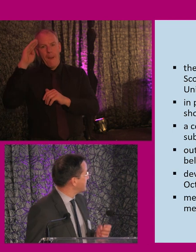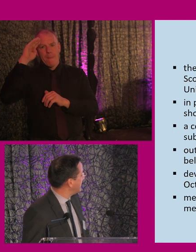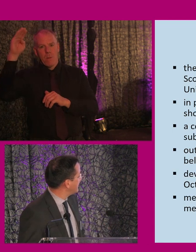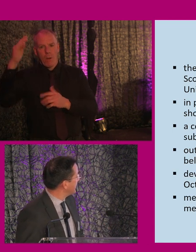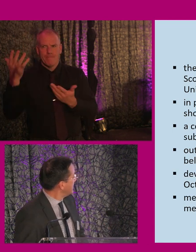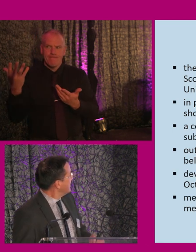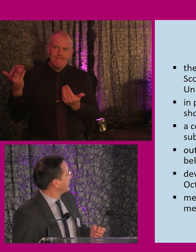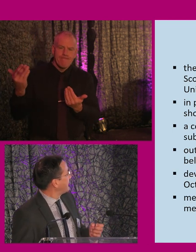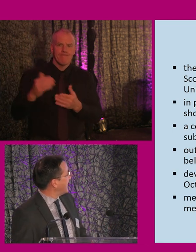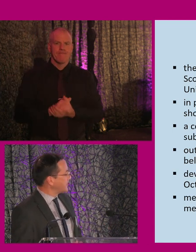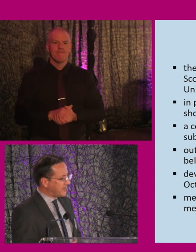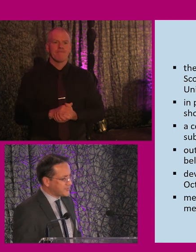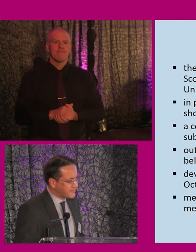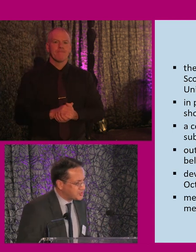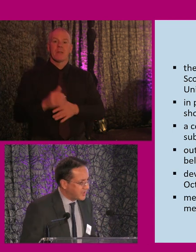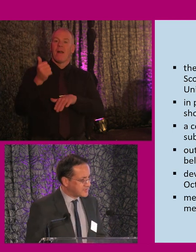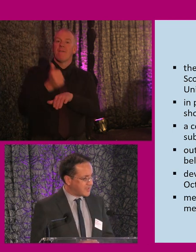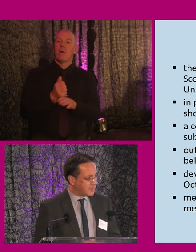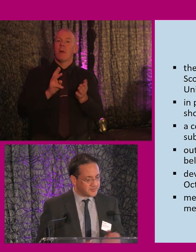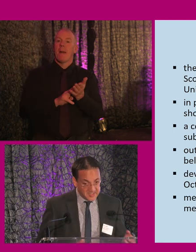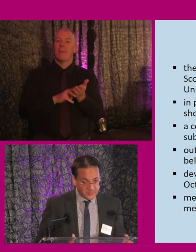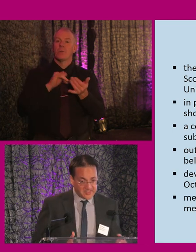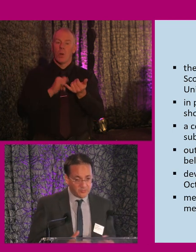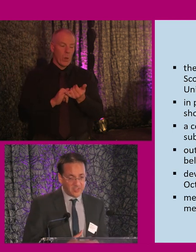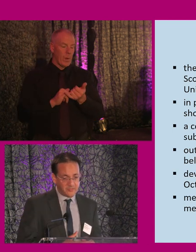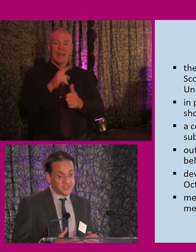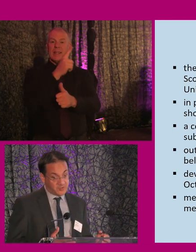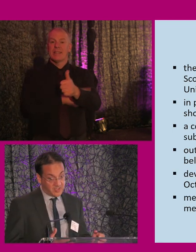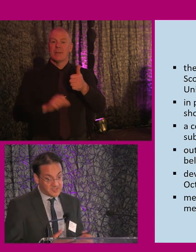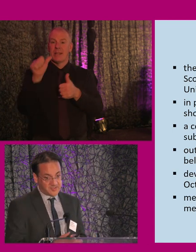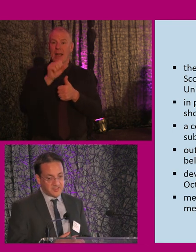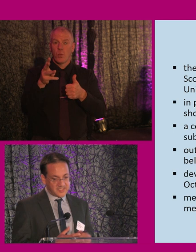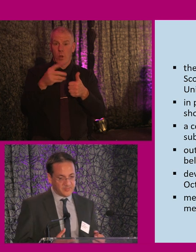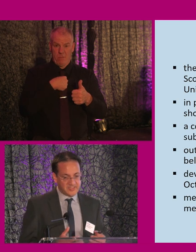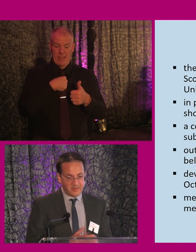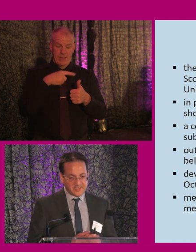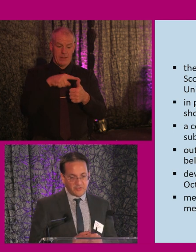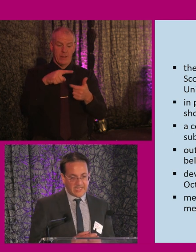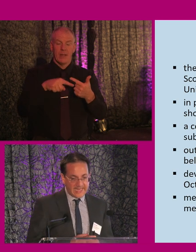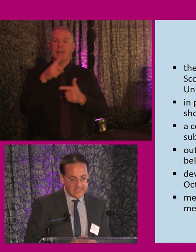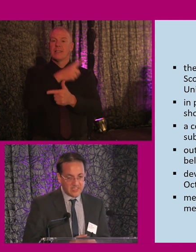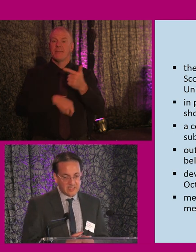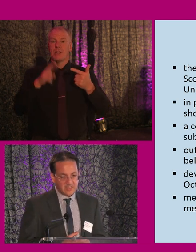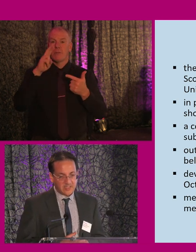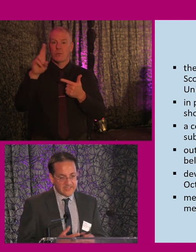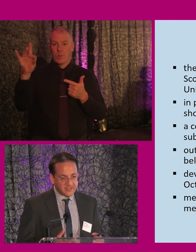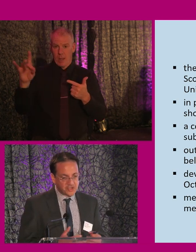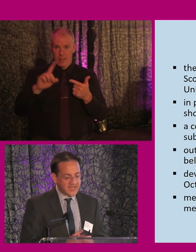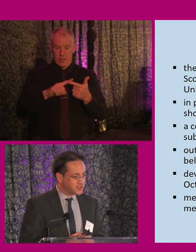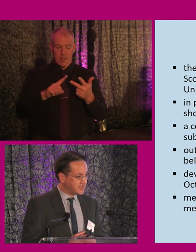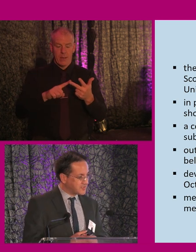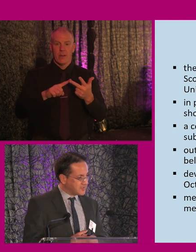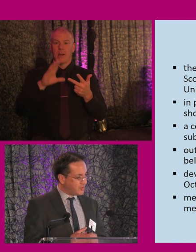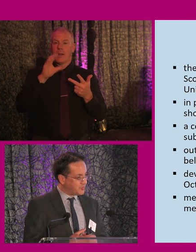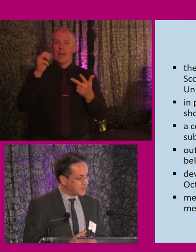concerned. So the founder members of the Charter are Disability at Work, which is us, the Disability Rights UK, Leonard